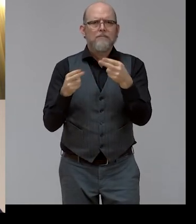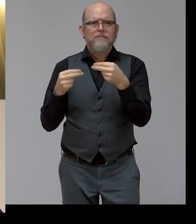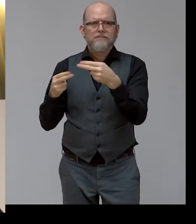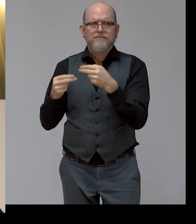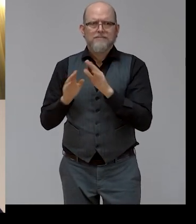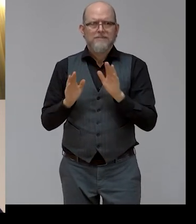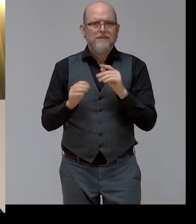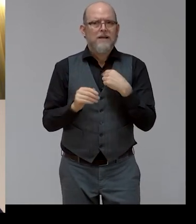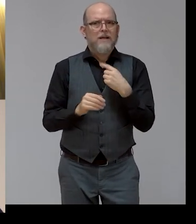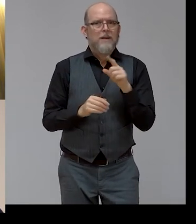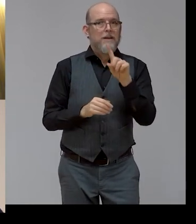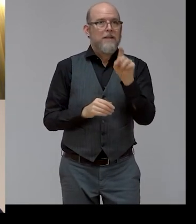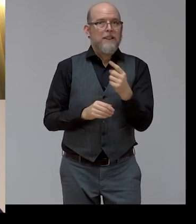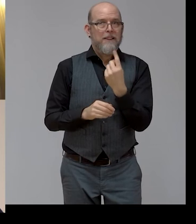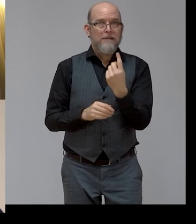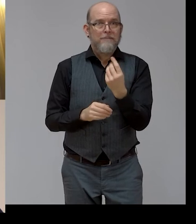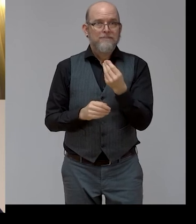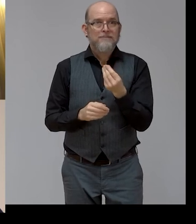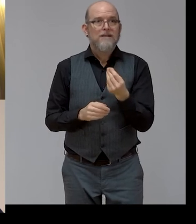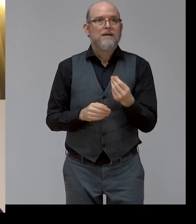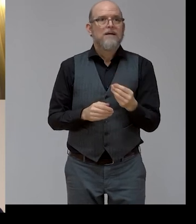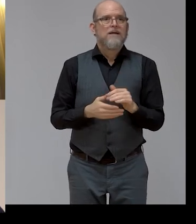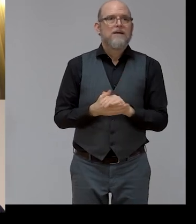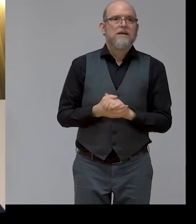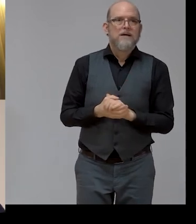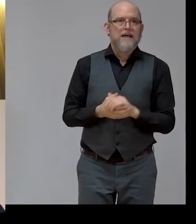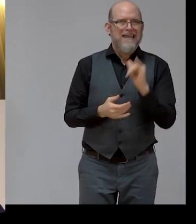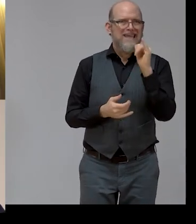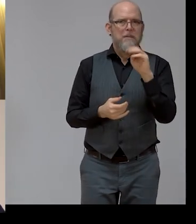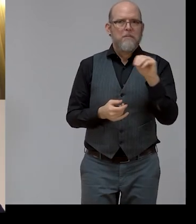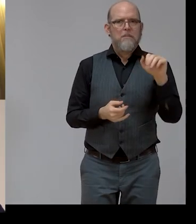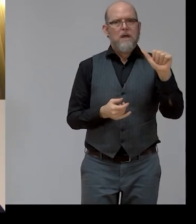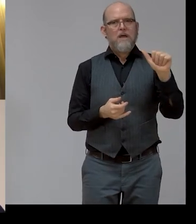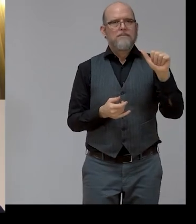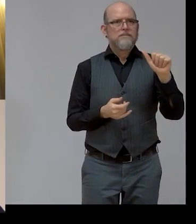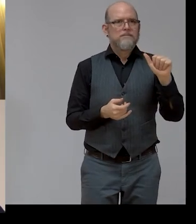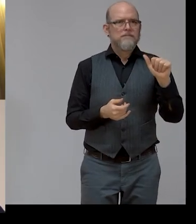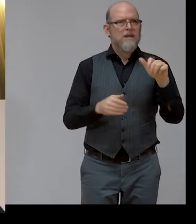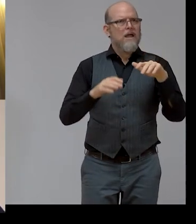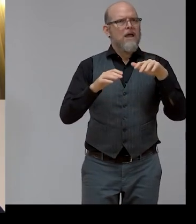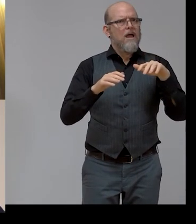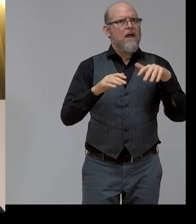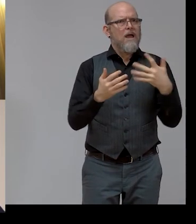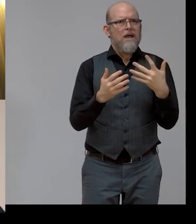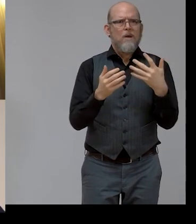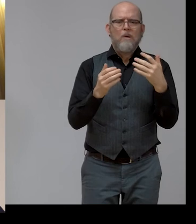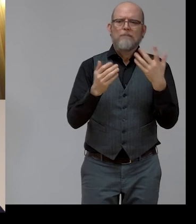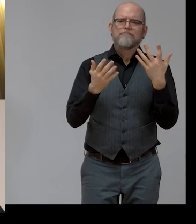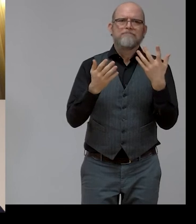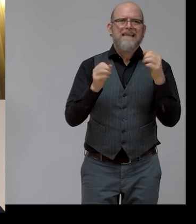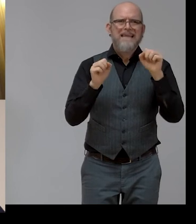for IMA maybe, on how to make sure that, indeed, technology